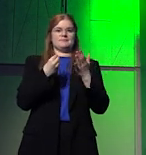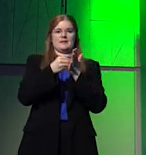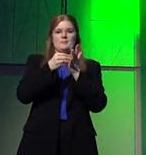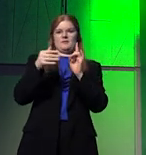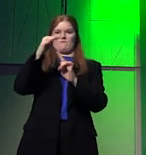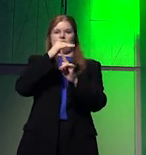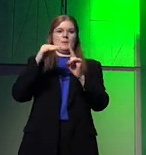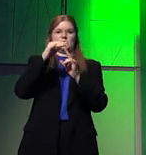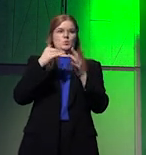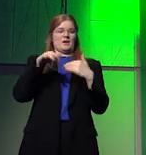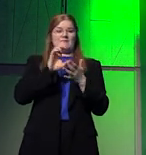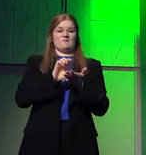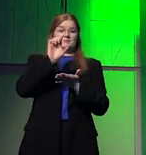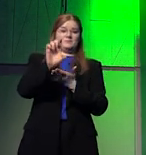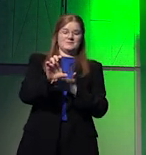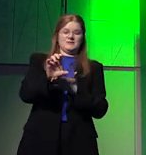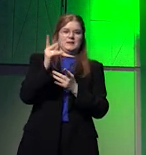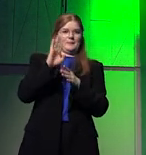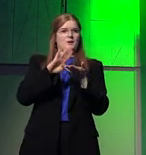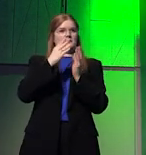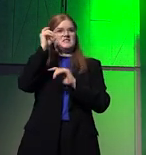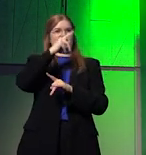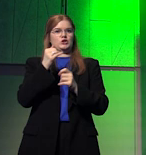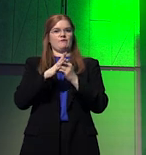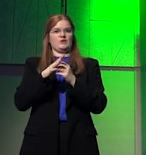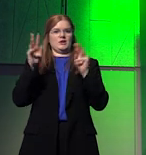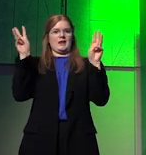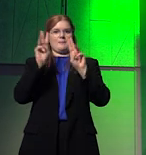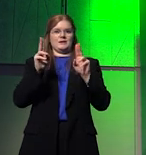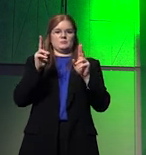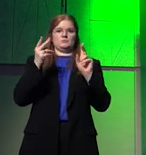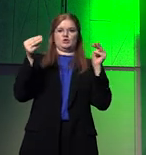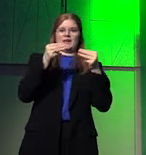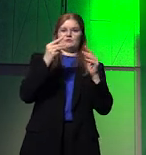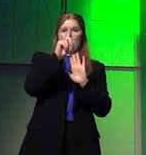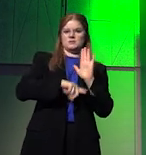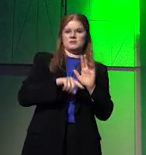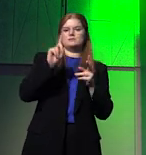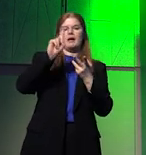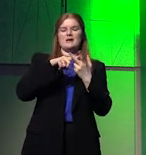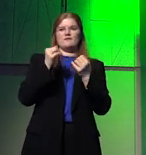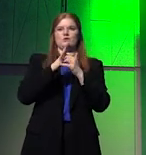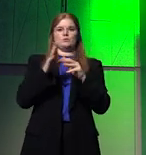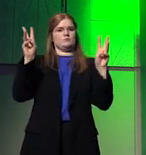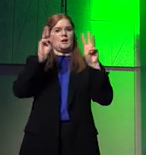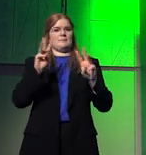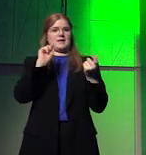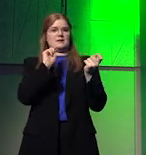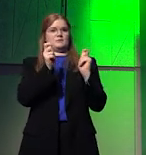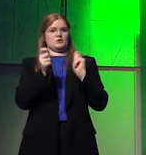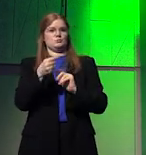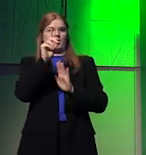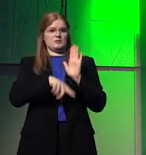environment in which investments are more difficult for climate mitigation policies as well as for climate adaptation